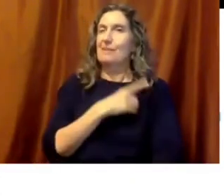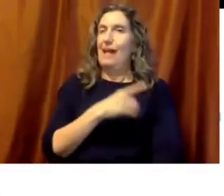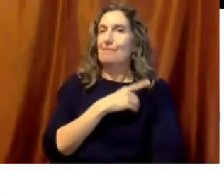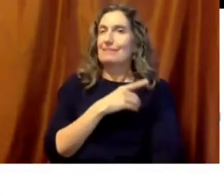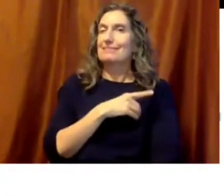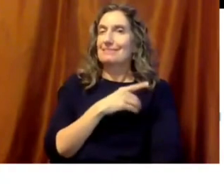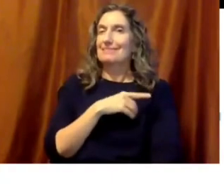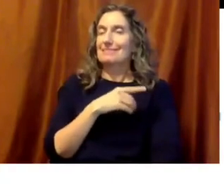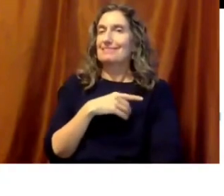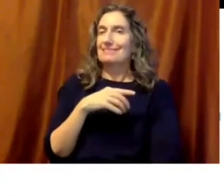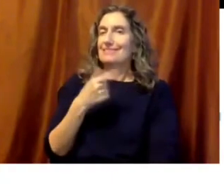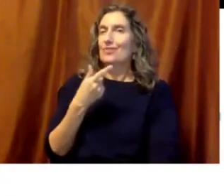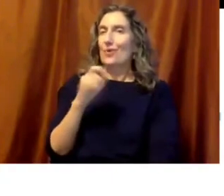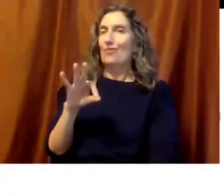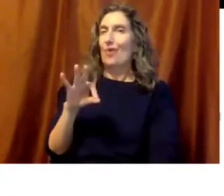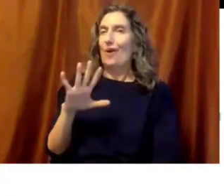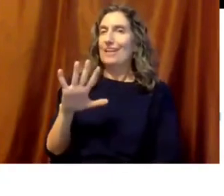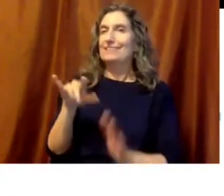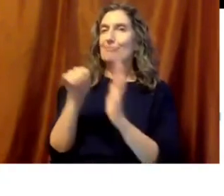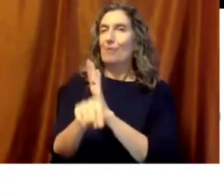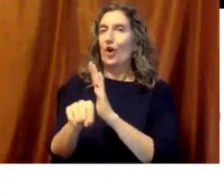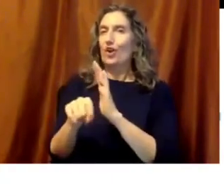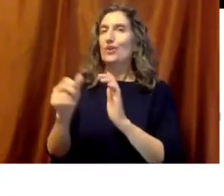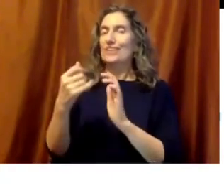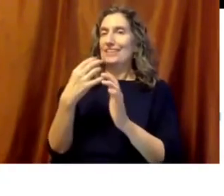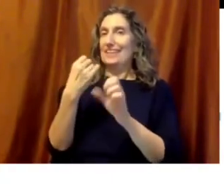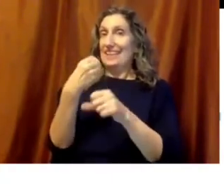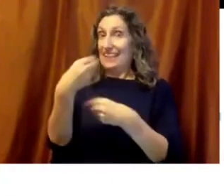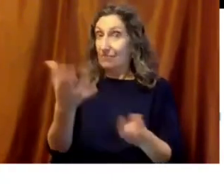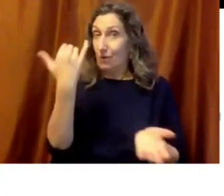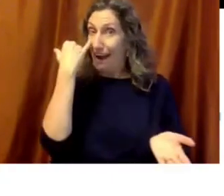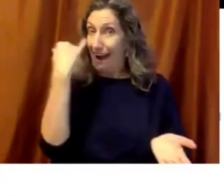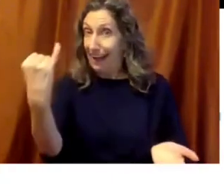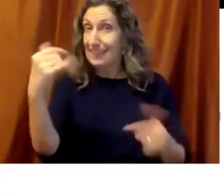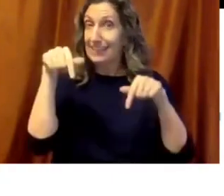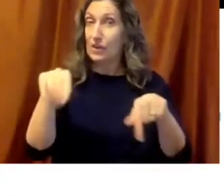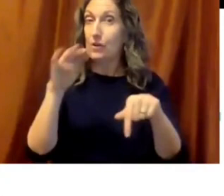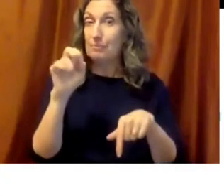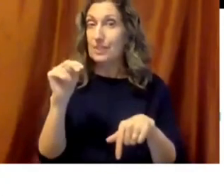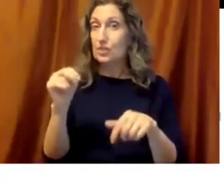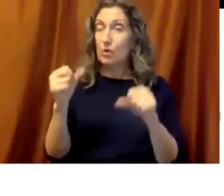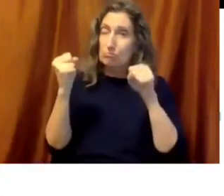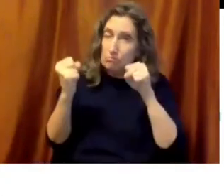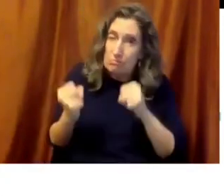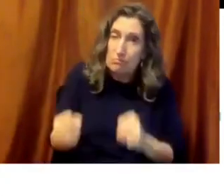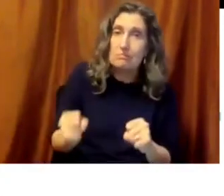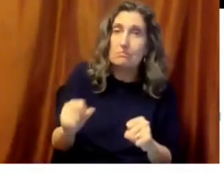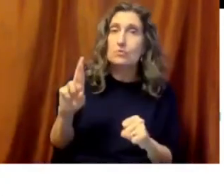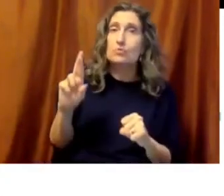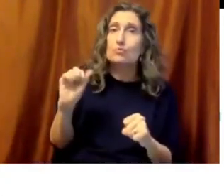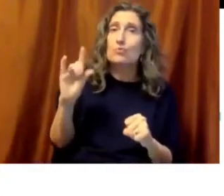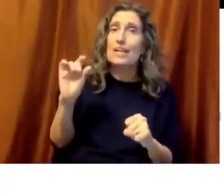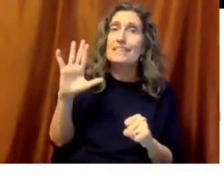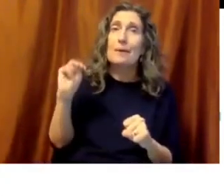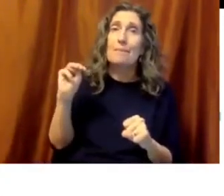And George Floyd's murder was just the tip of the racist iceberg that happens here in Minnesota. Because we have some